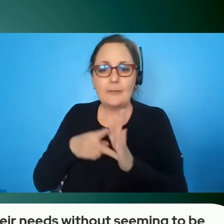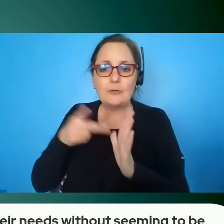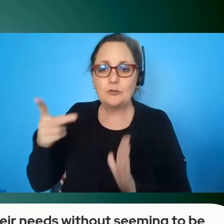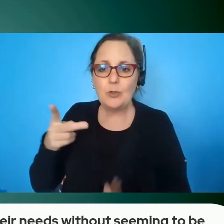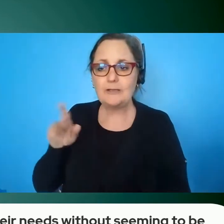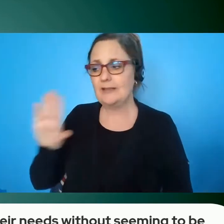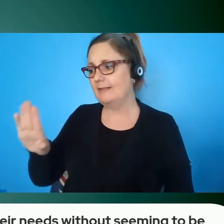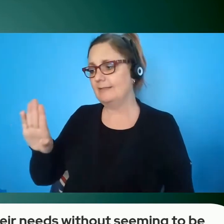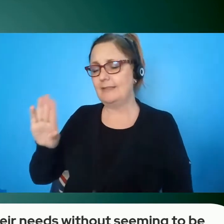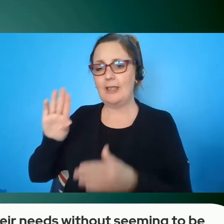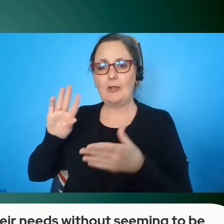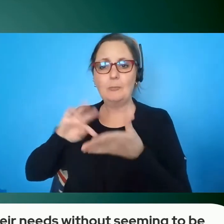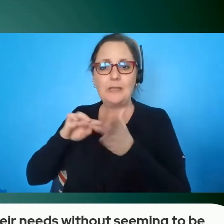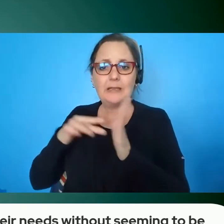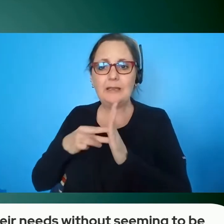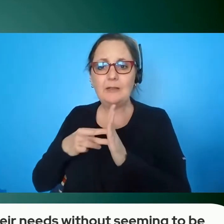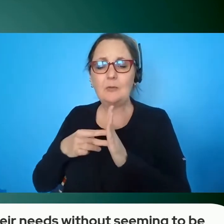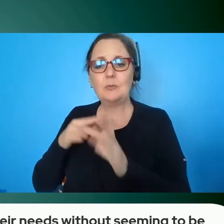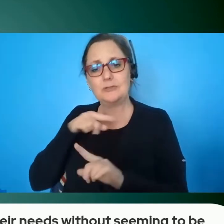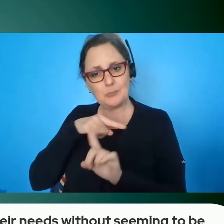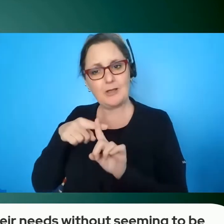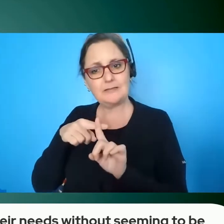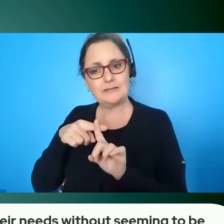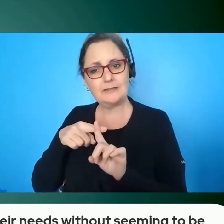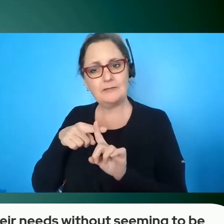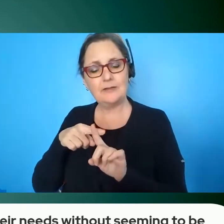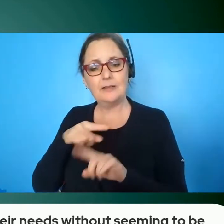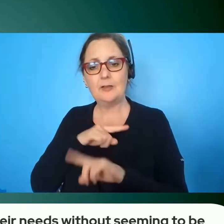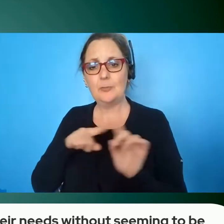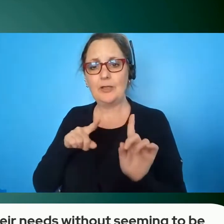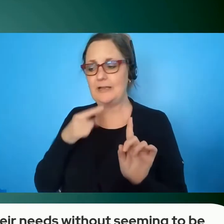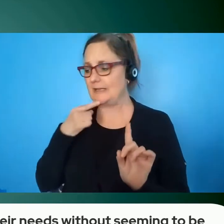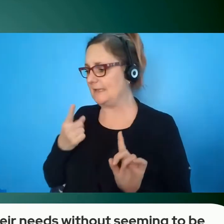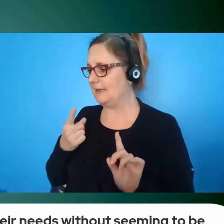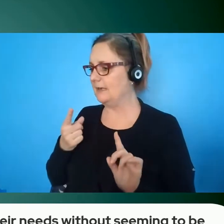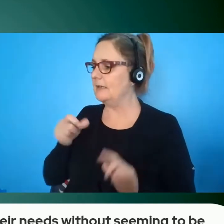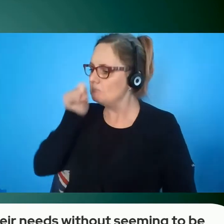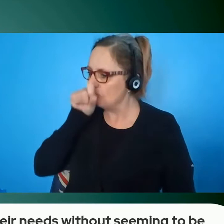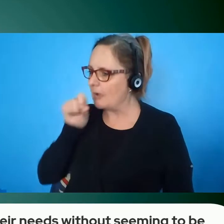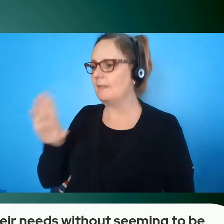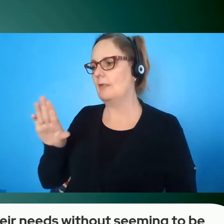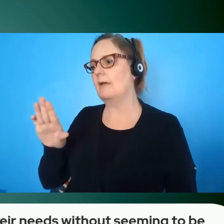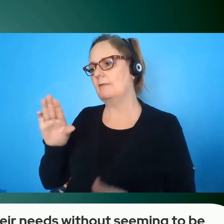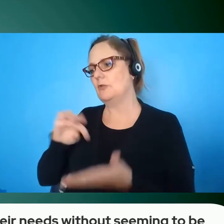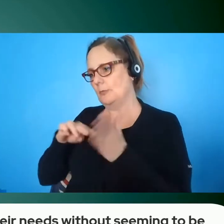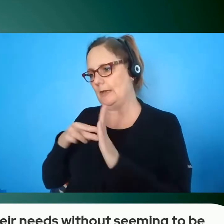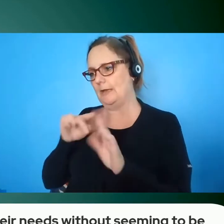change it for the world but what i said to them is i love your intent ask me next time